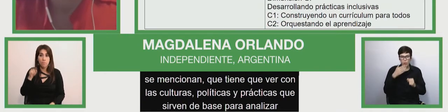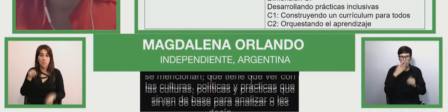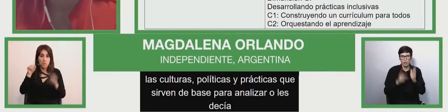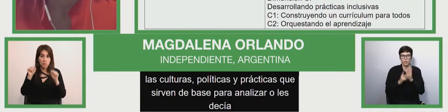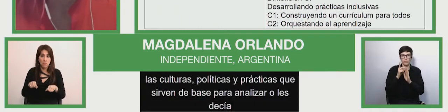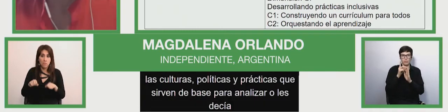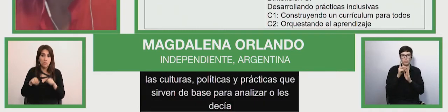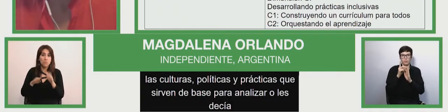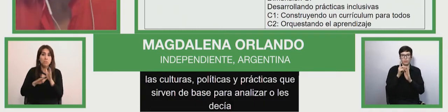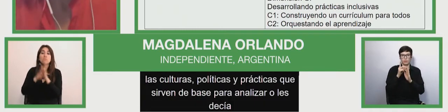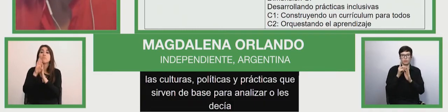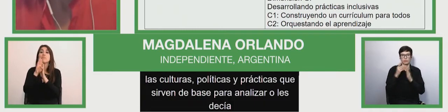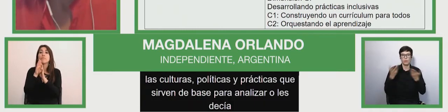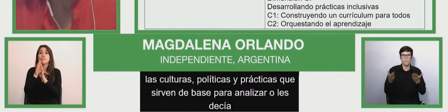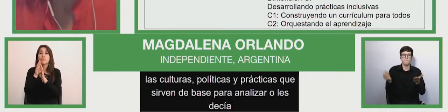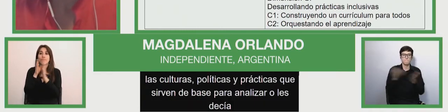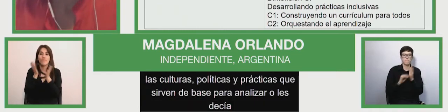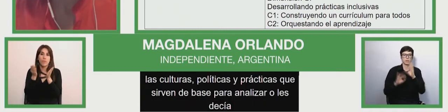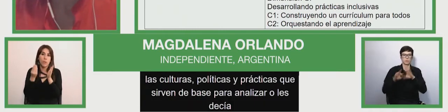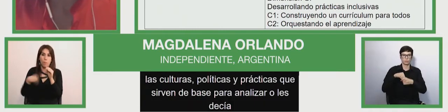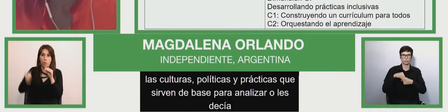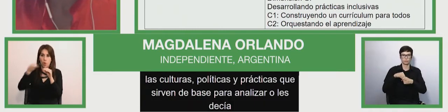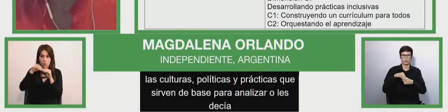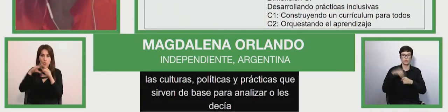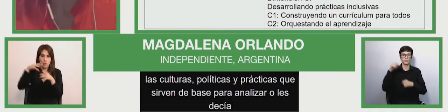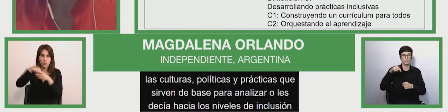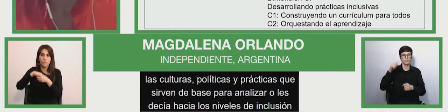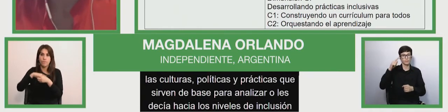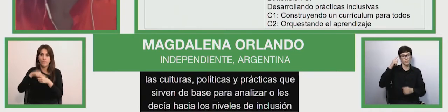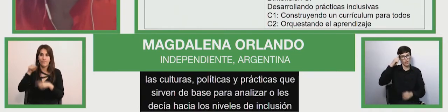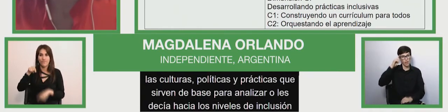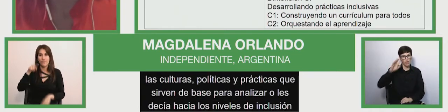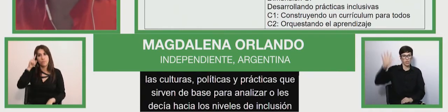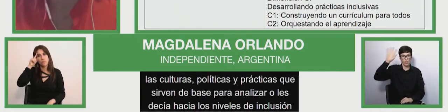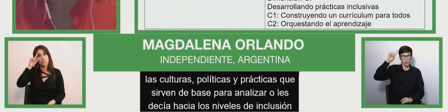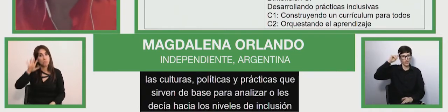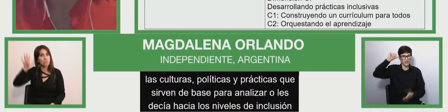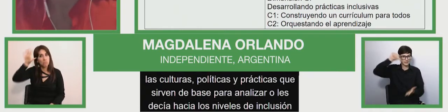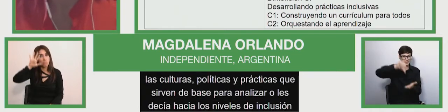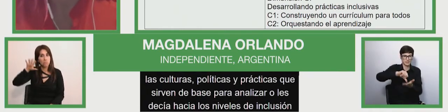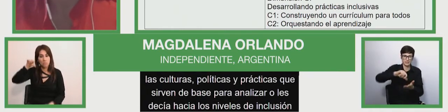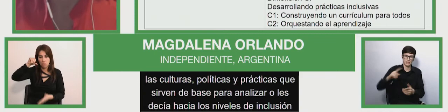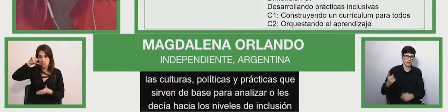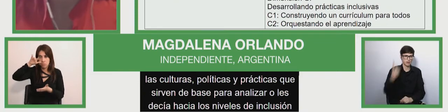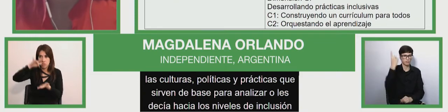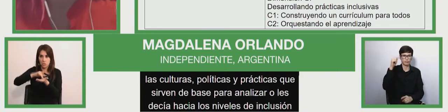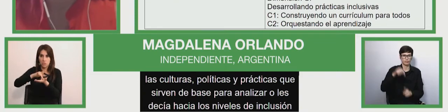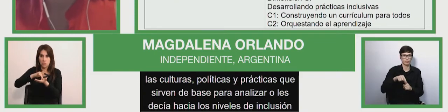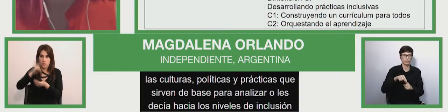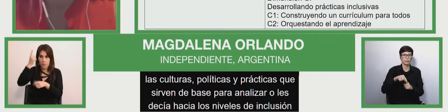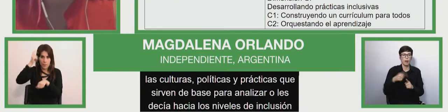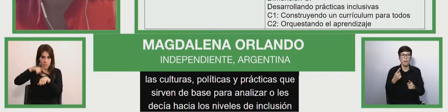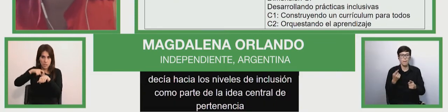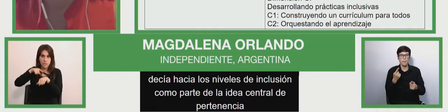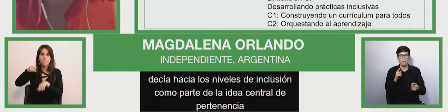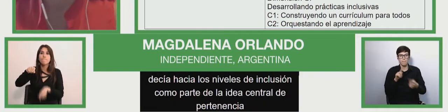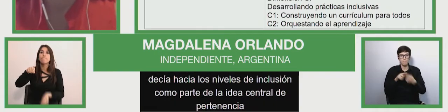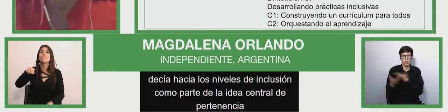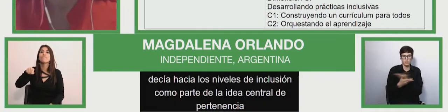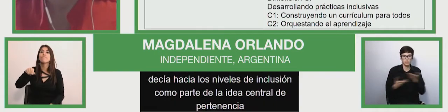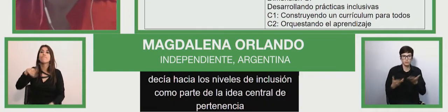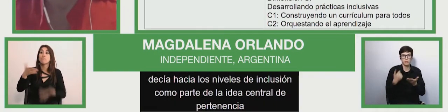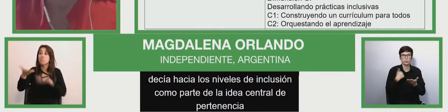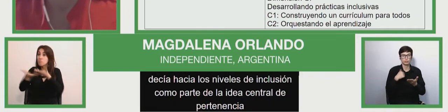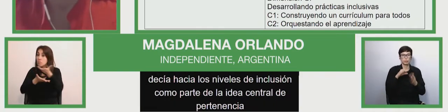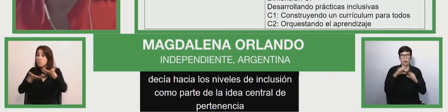part of the central idea is to have pertinence and participation as mentioned in this table